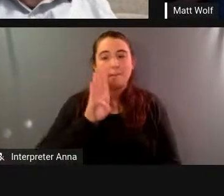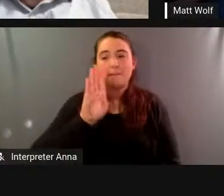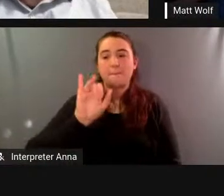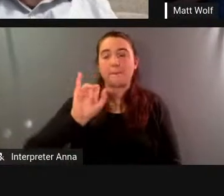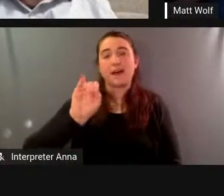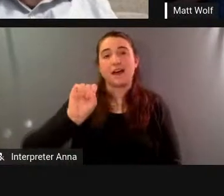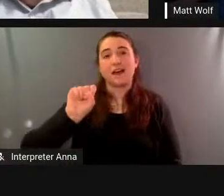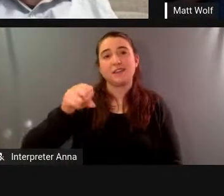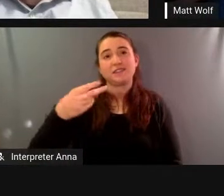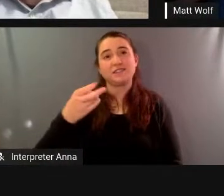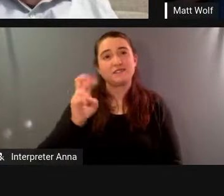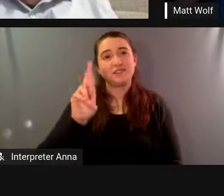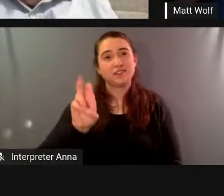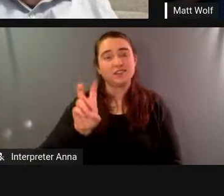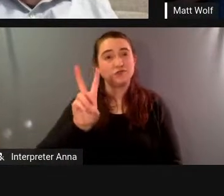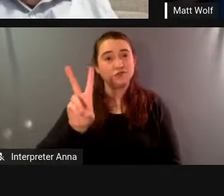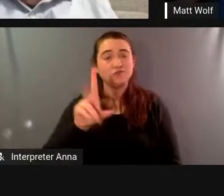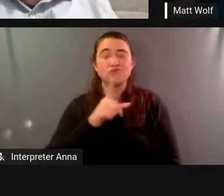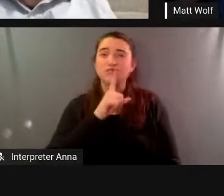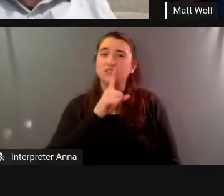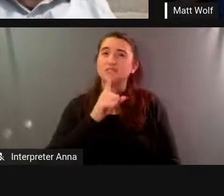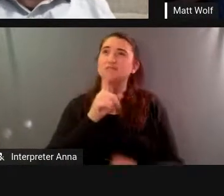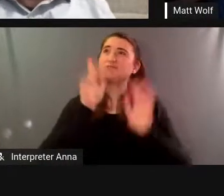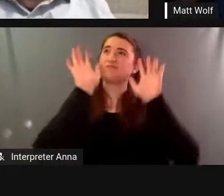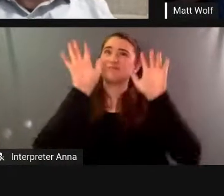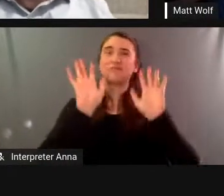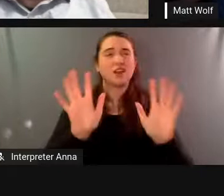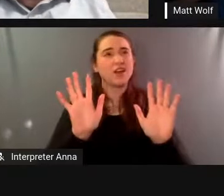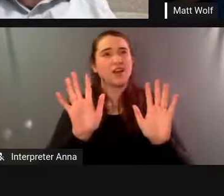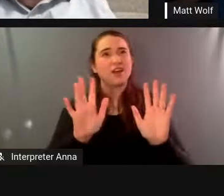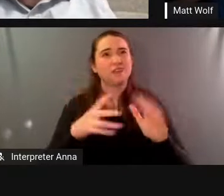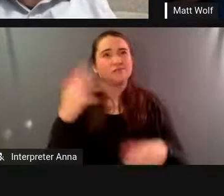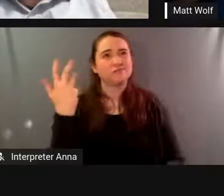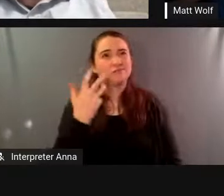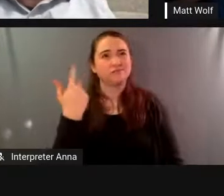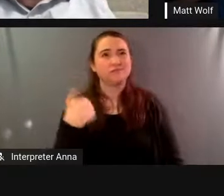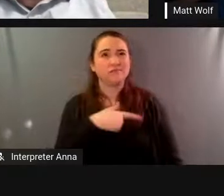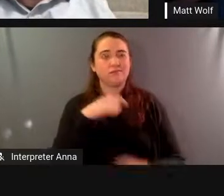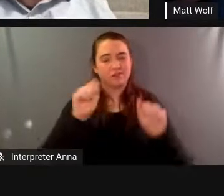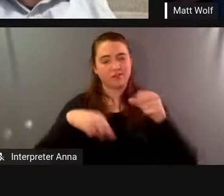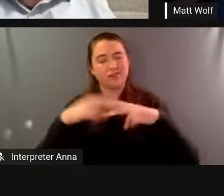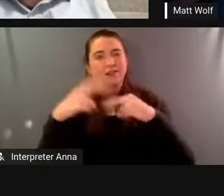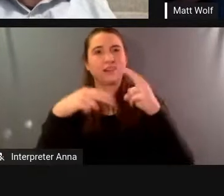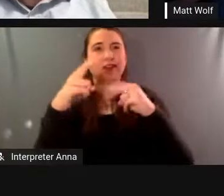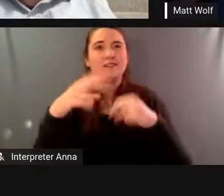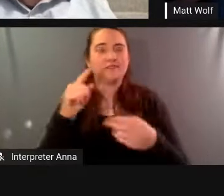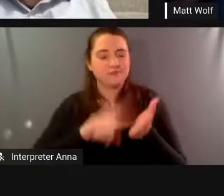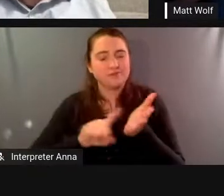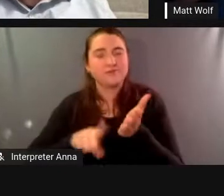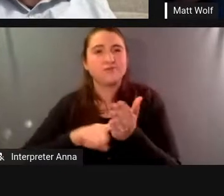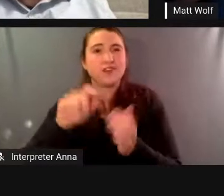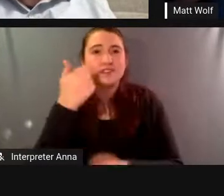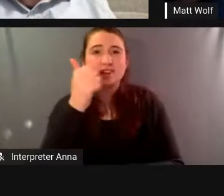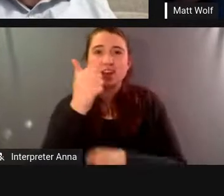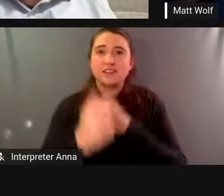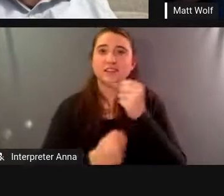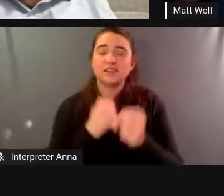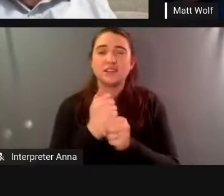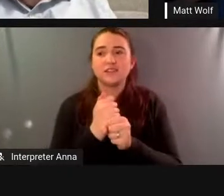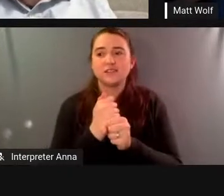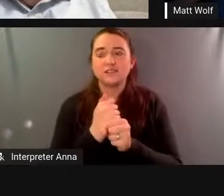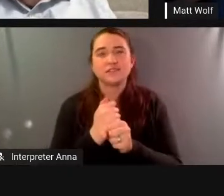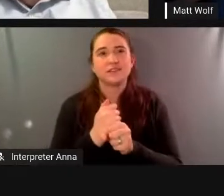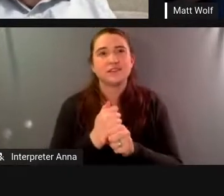build this facility and research it and do everything for 10 years for less than the cost of one military